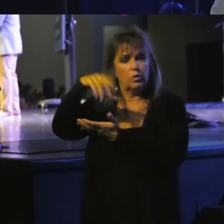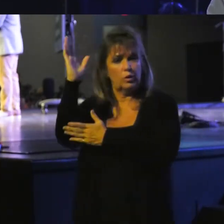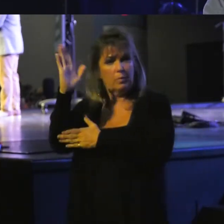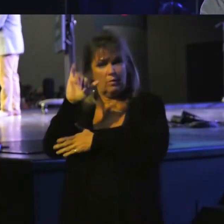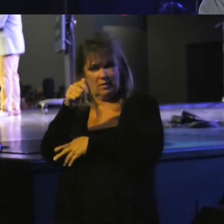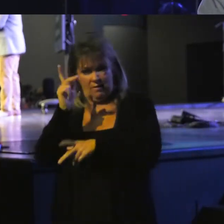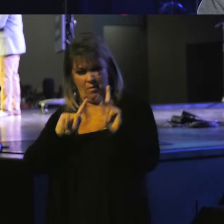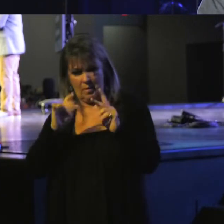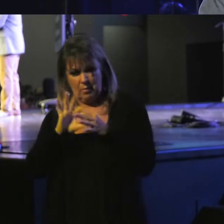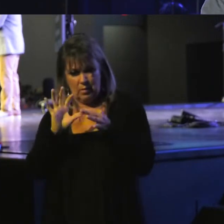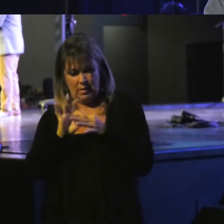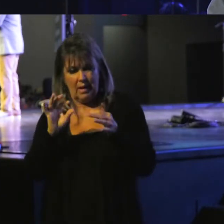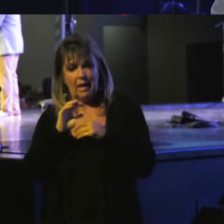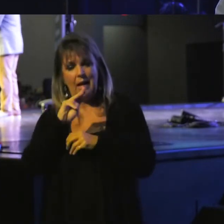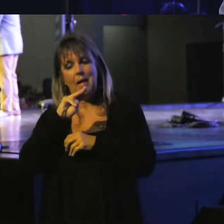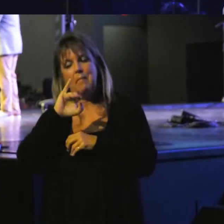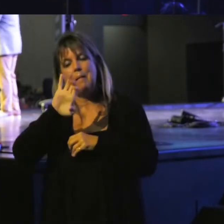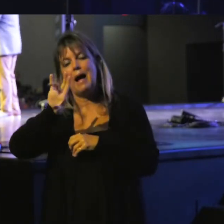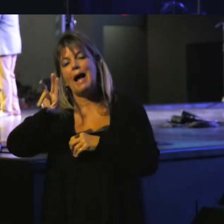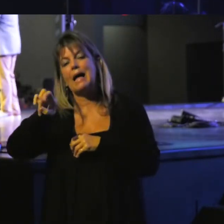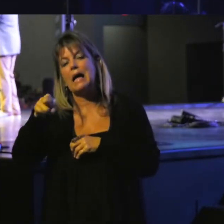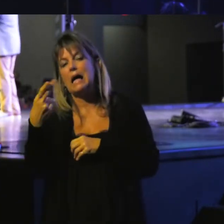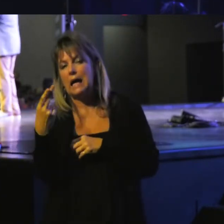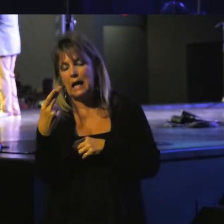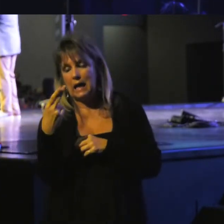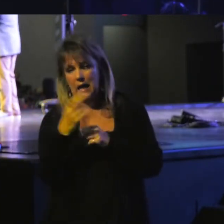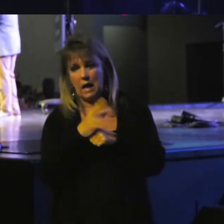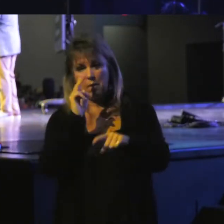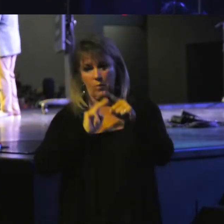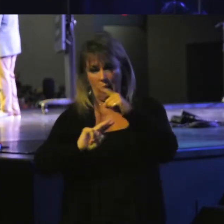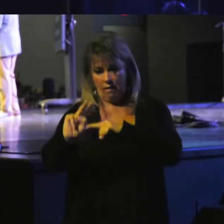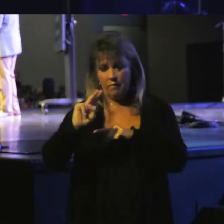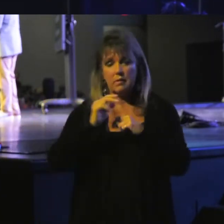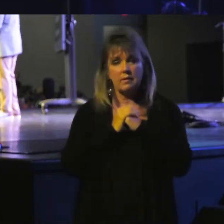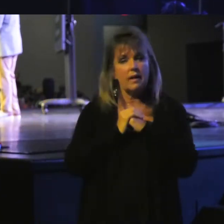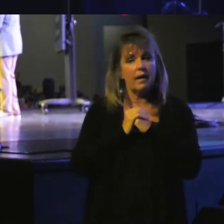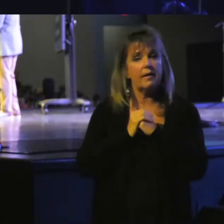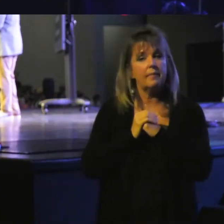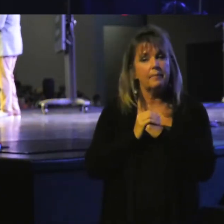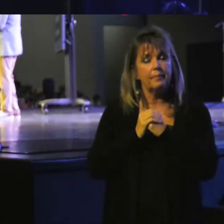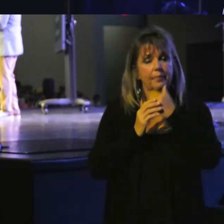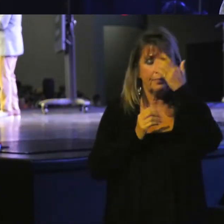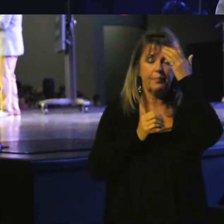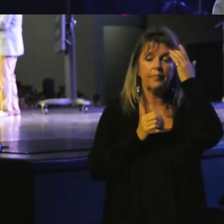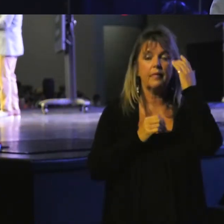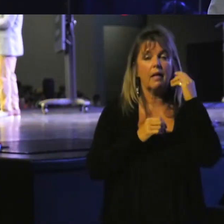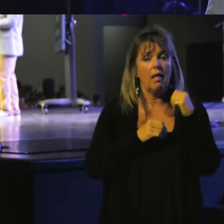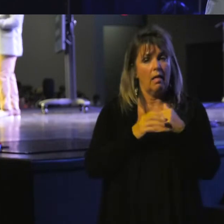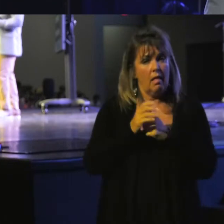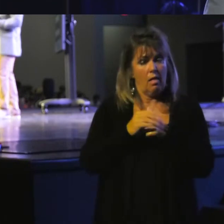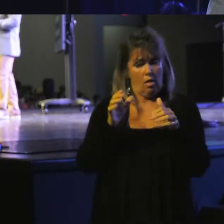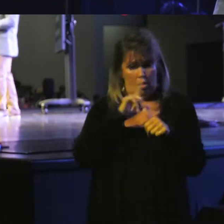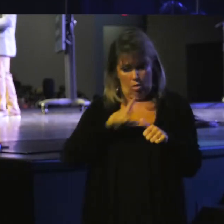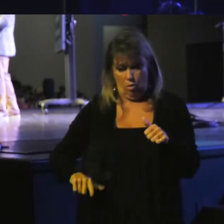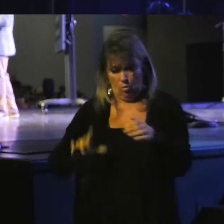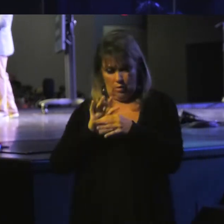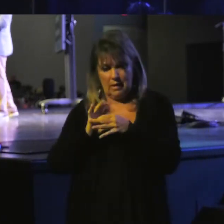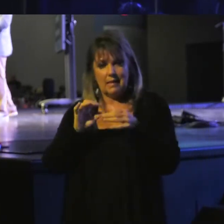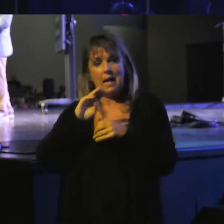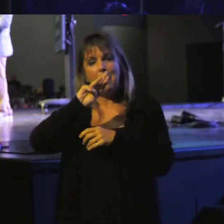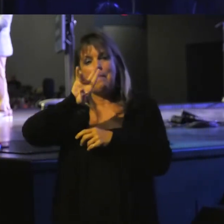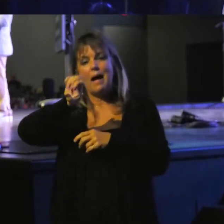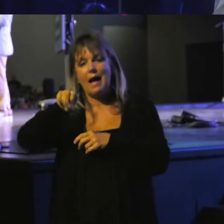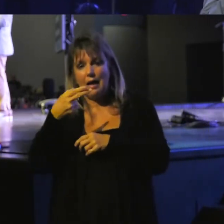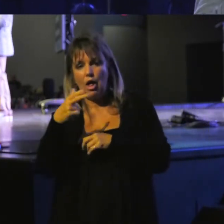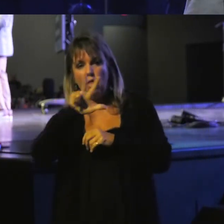people saying, Micah of Morsheth prophesied in the days of Hezekiah, king of Judah. Thus says the Lord, and they quote Micah 3.12. If